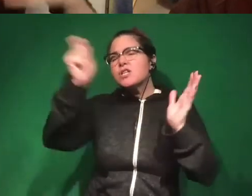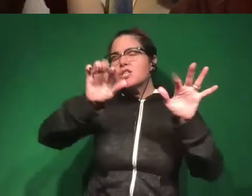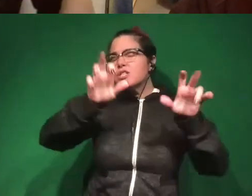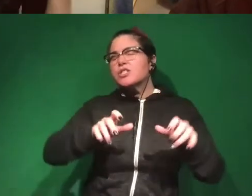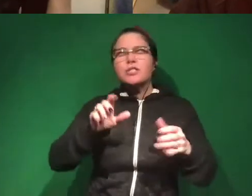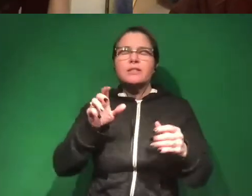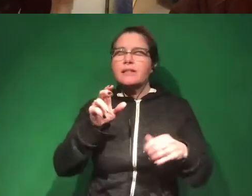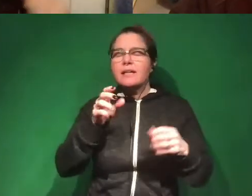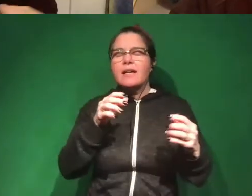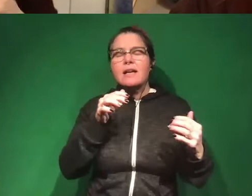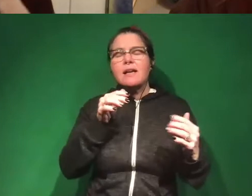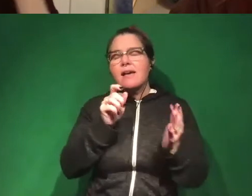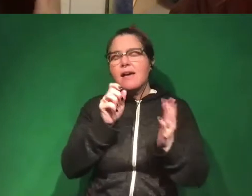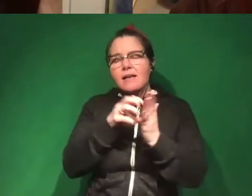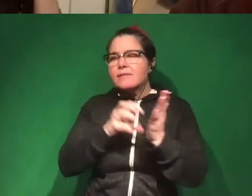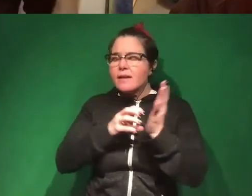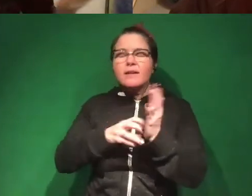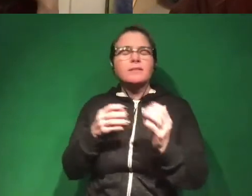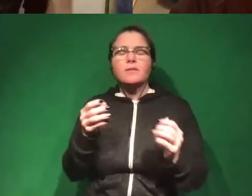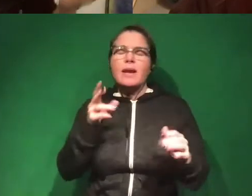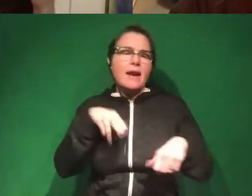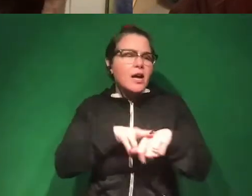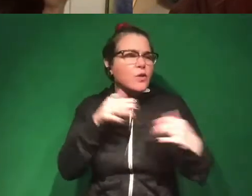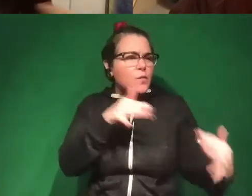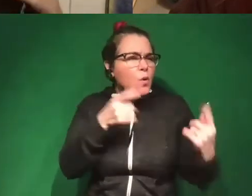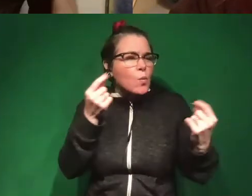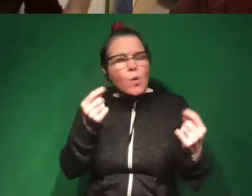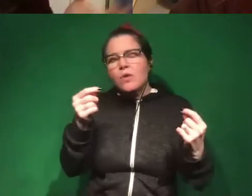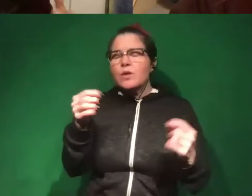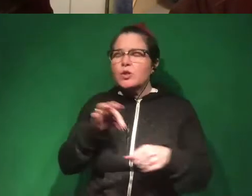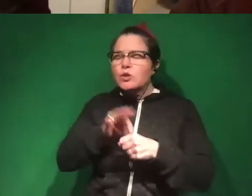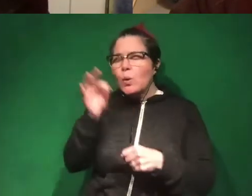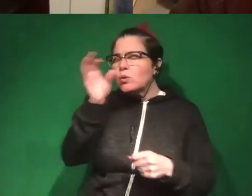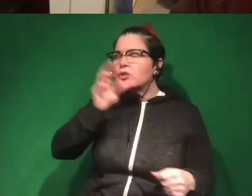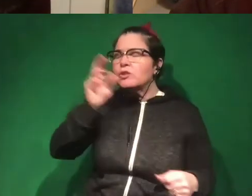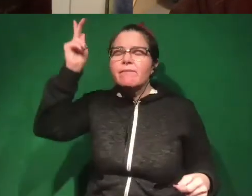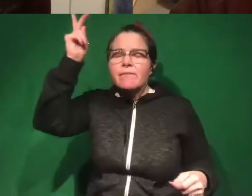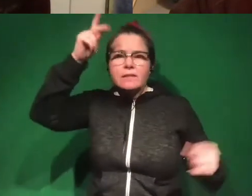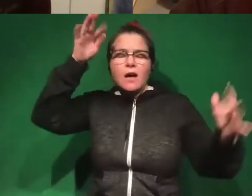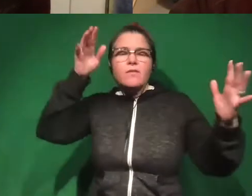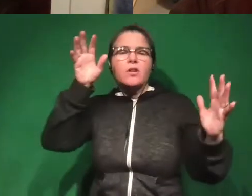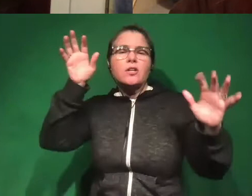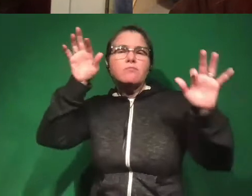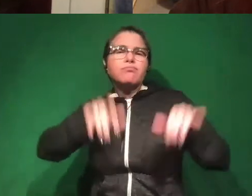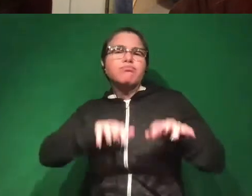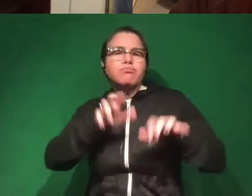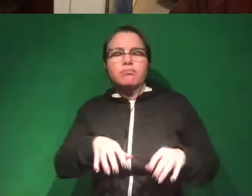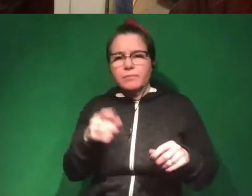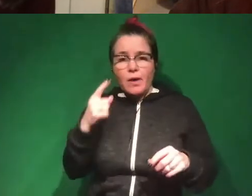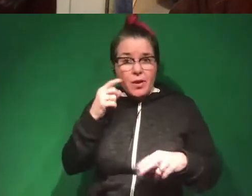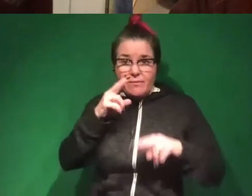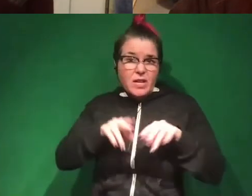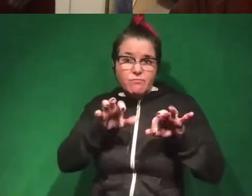is the nature of war? And why is war inevitable? And it was these like soul searching, philosophical things that I thought were super fun.